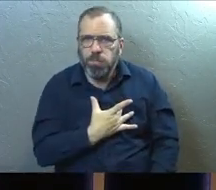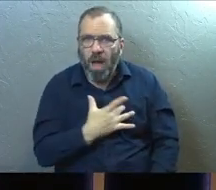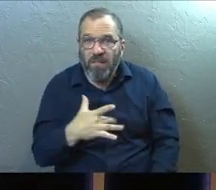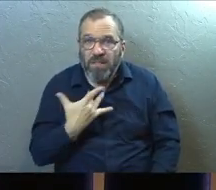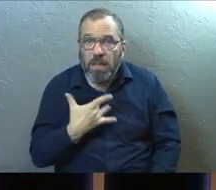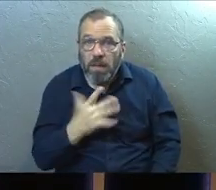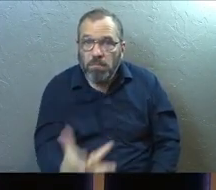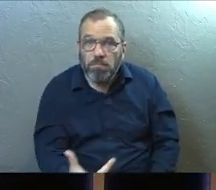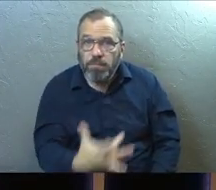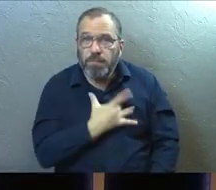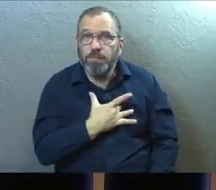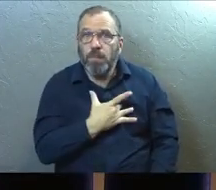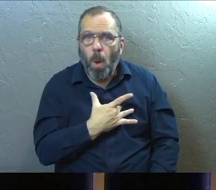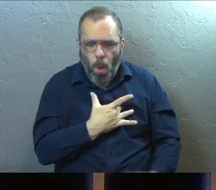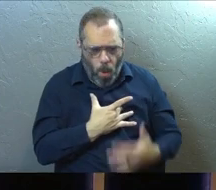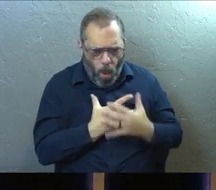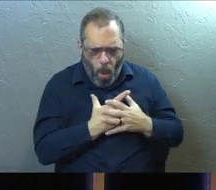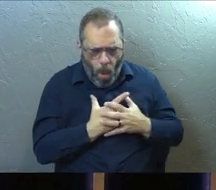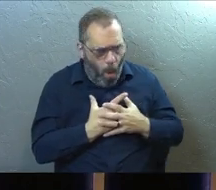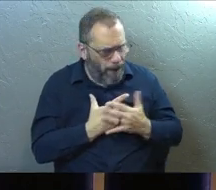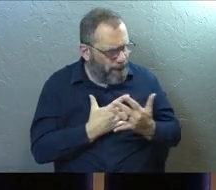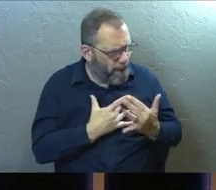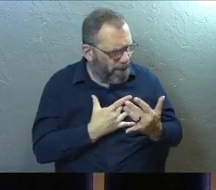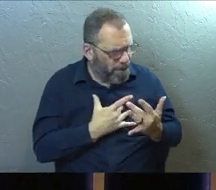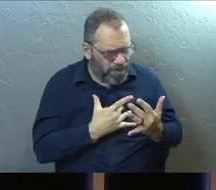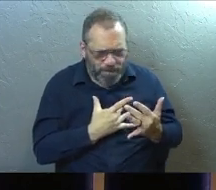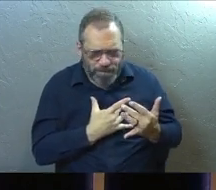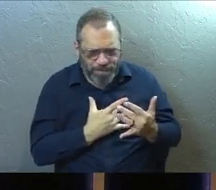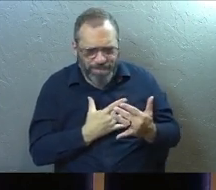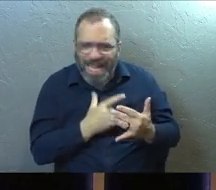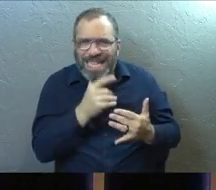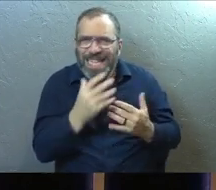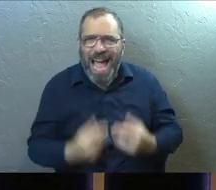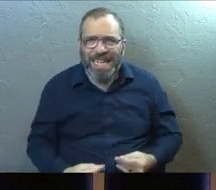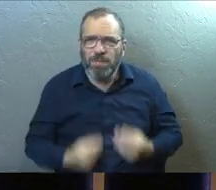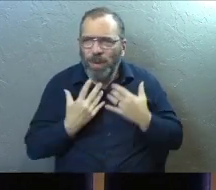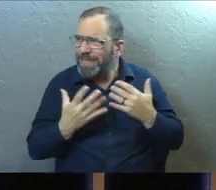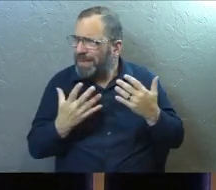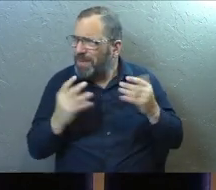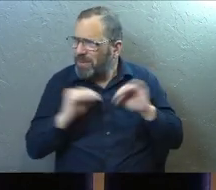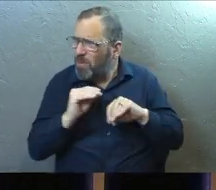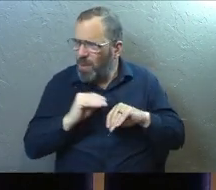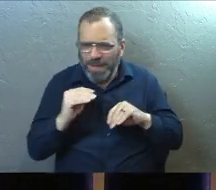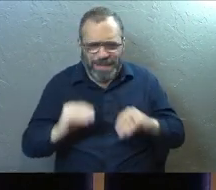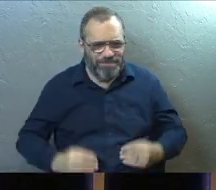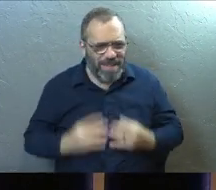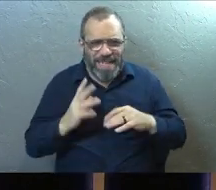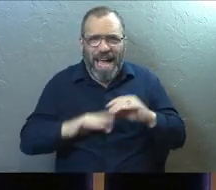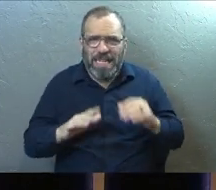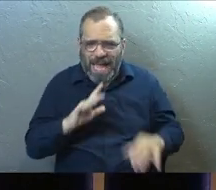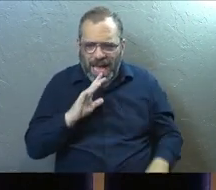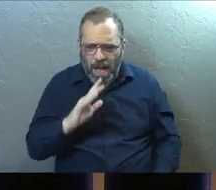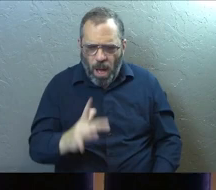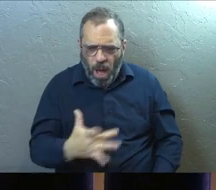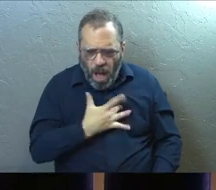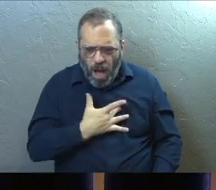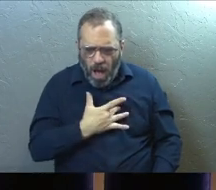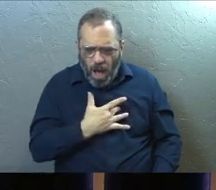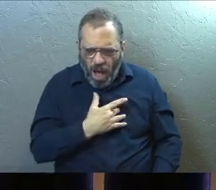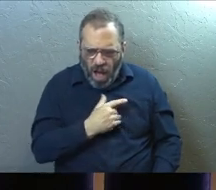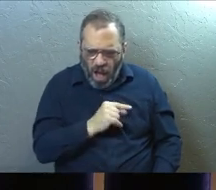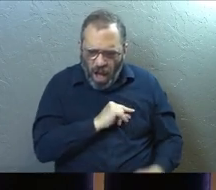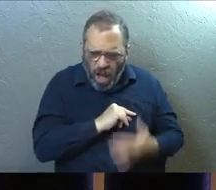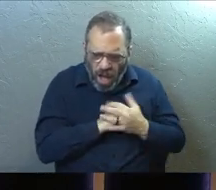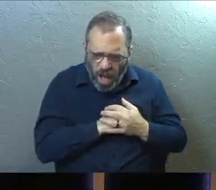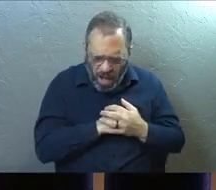heat? It's, it's, it's, it's past inspiration. It's, it's the kind of thing that you feel convicted that your faith